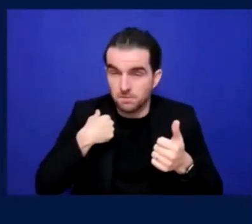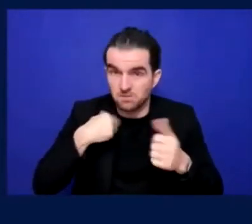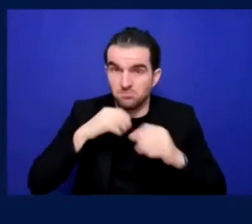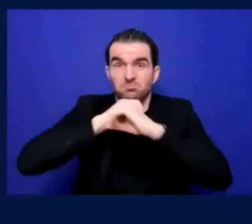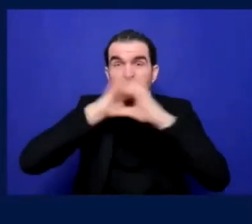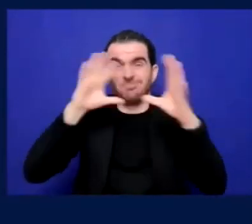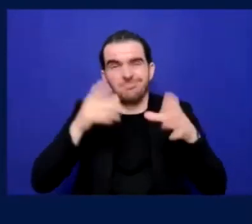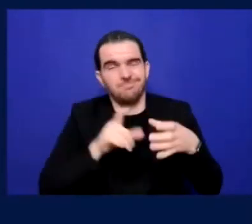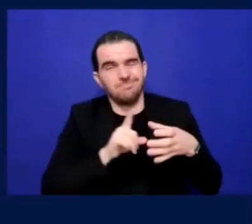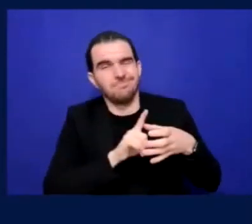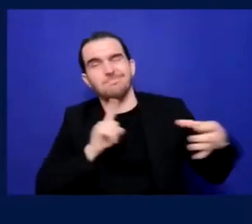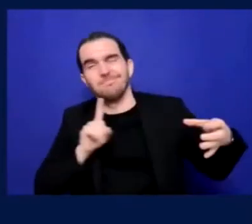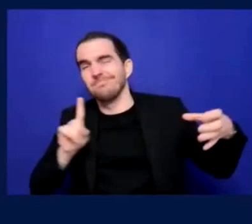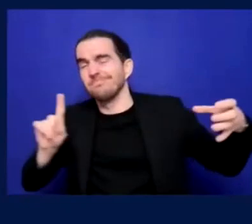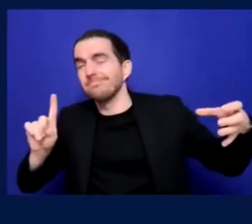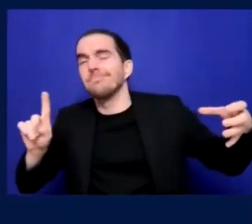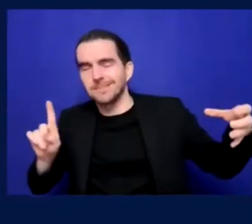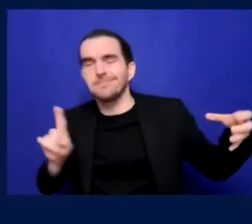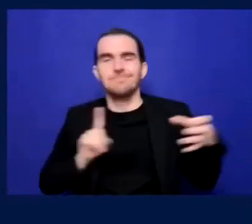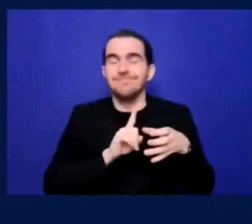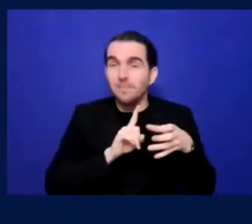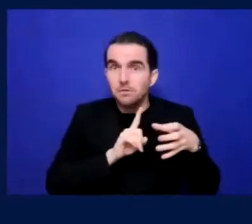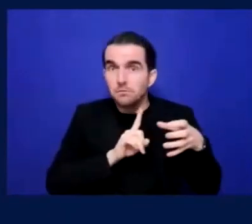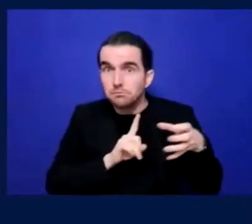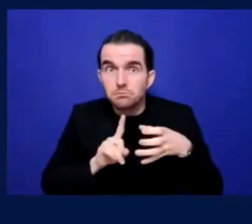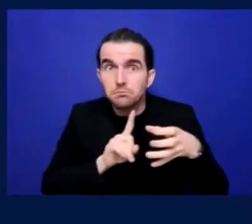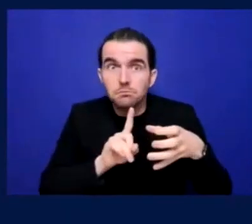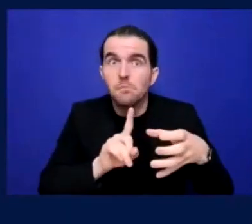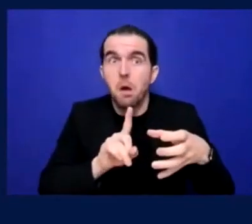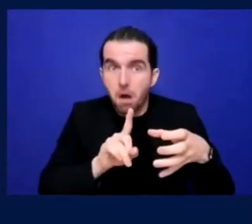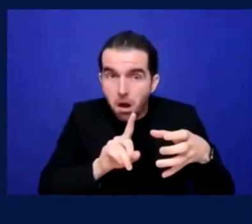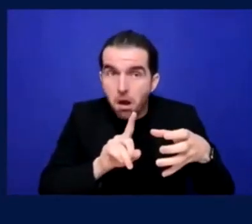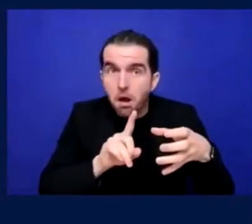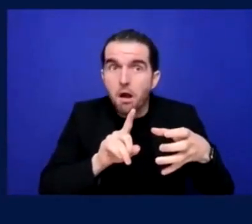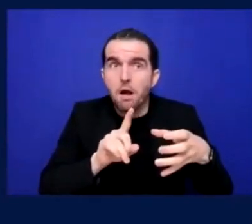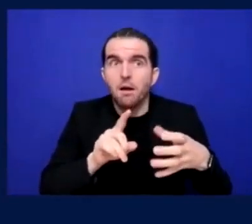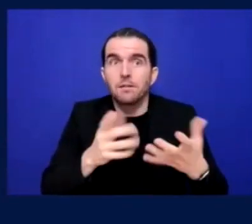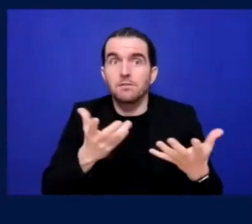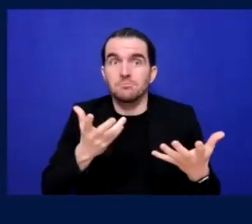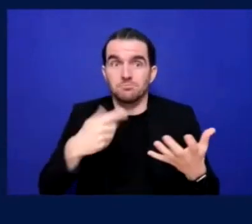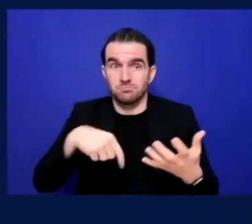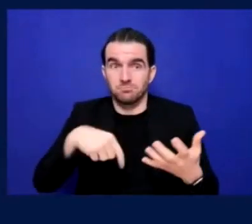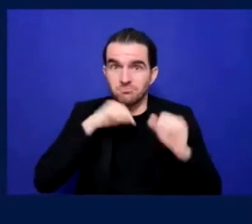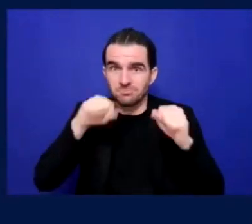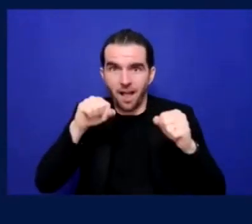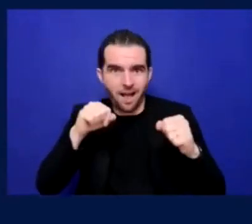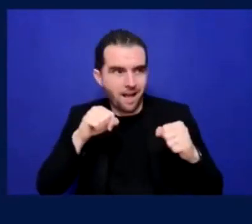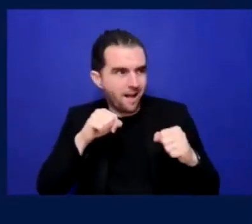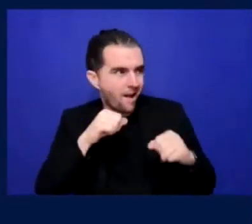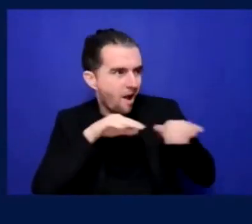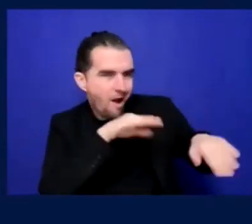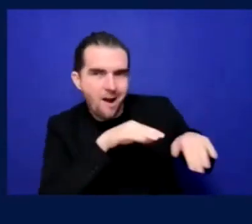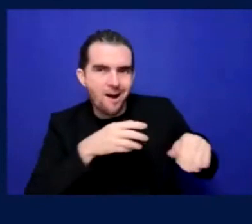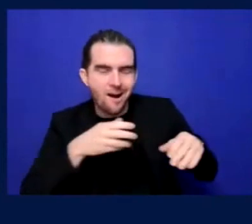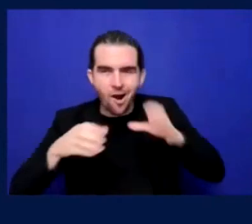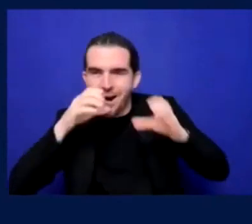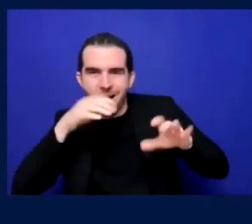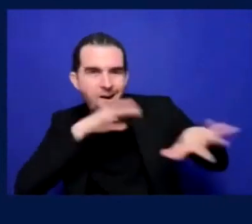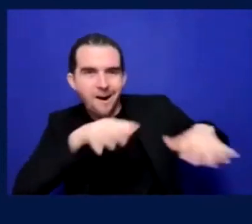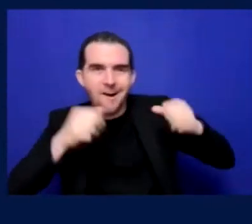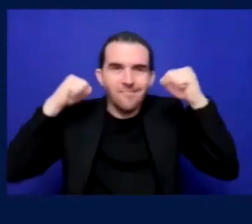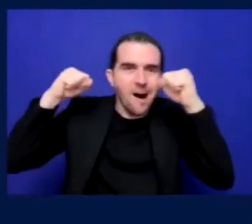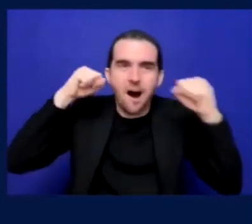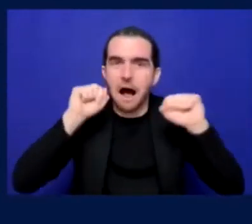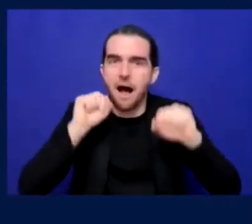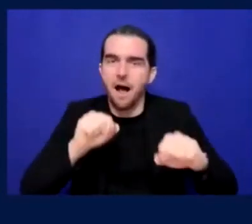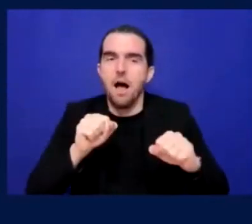emotions, but I believe that we go to the stadium, uh, not like going to the theater, just go and see the performance. But I believe that we